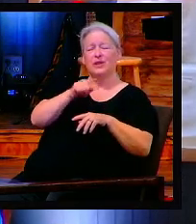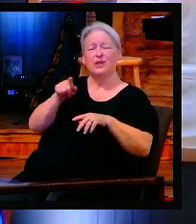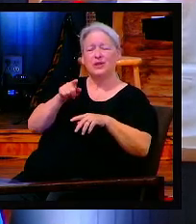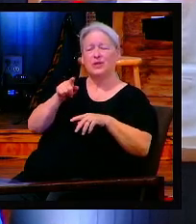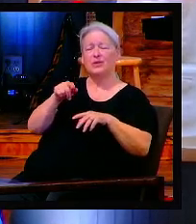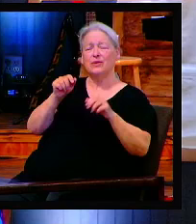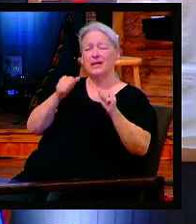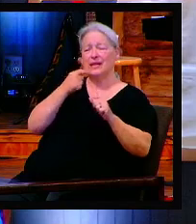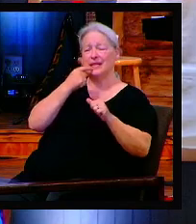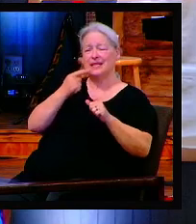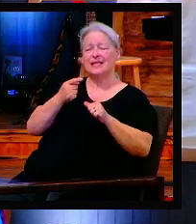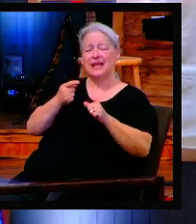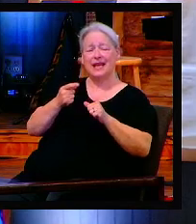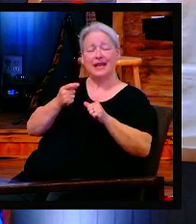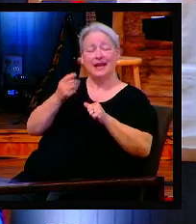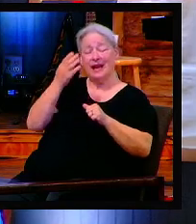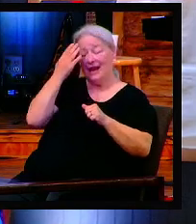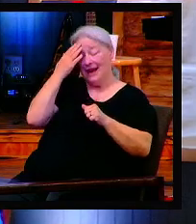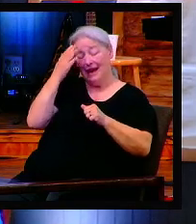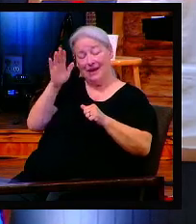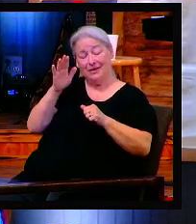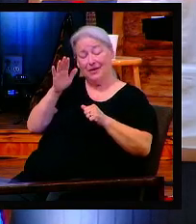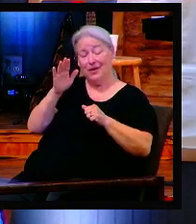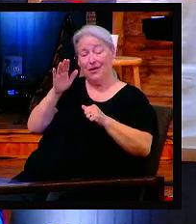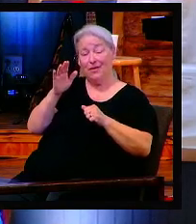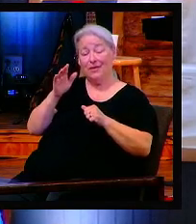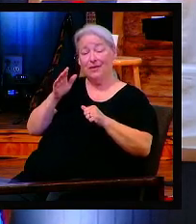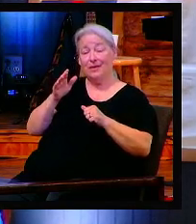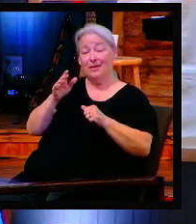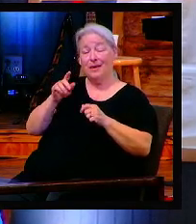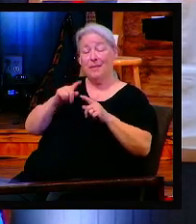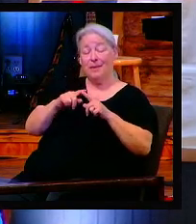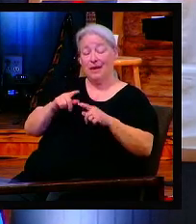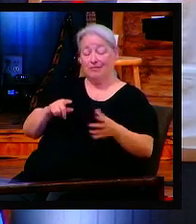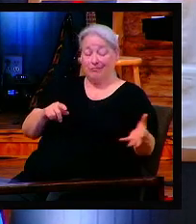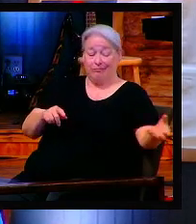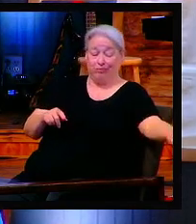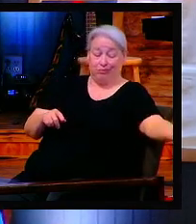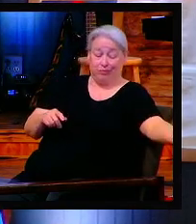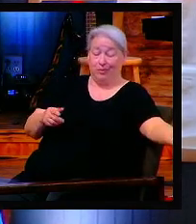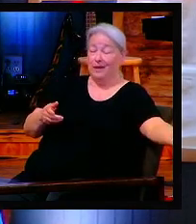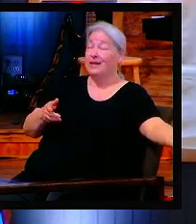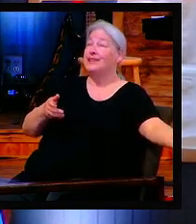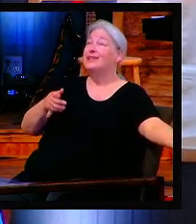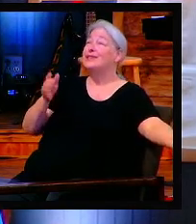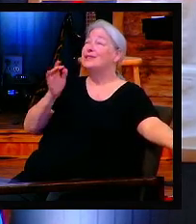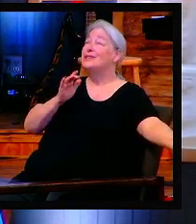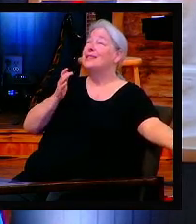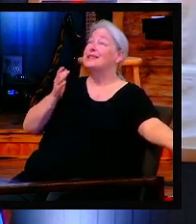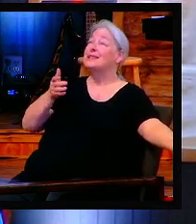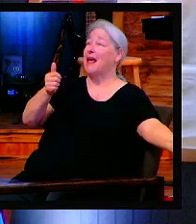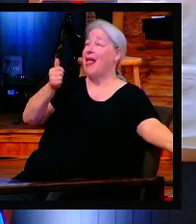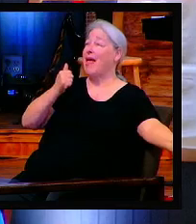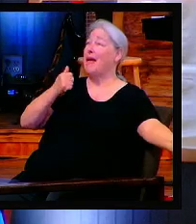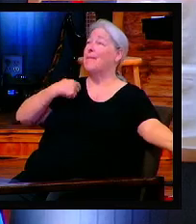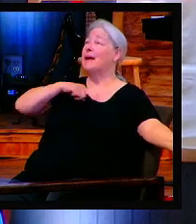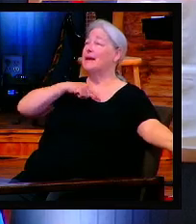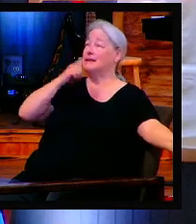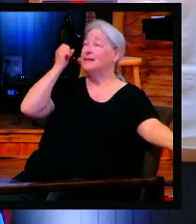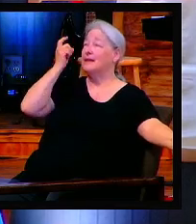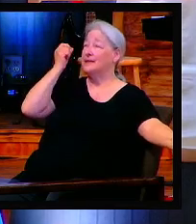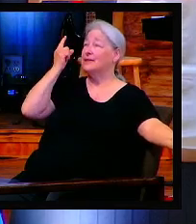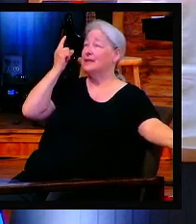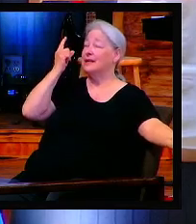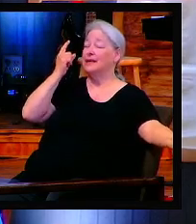baby, but let's just pray. Jesus, would you help us? You're passing down the qualities in the kingdom of heaven principles and the laws of the